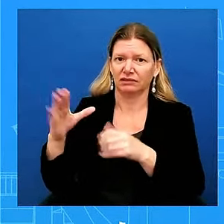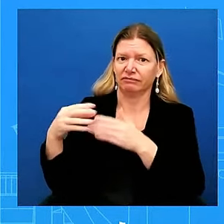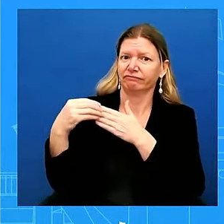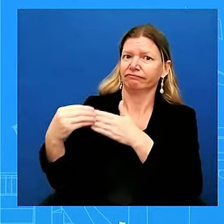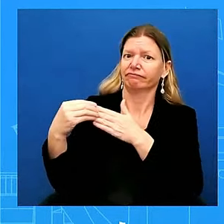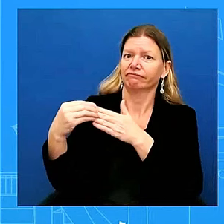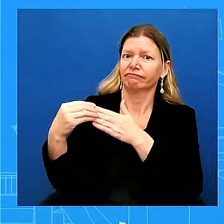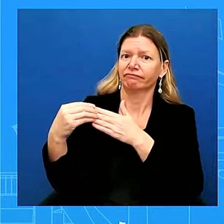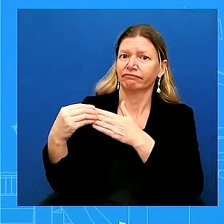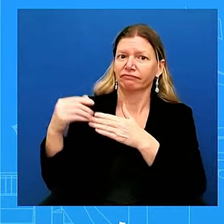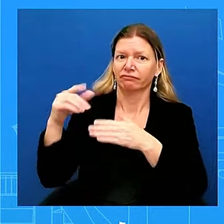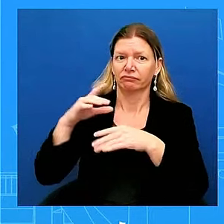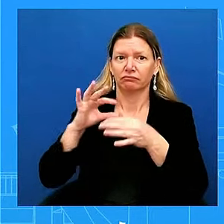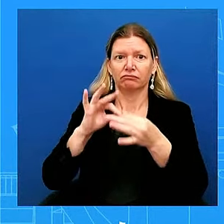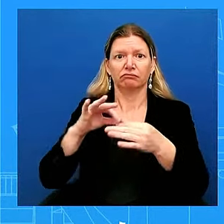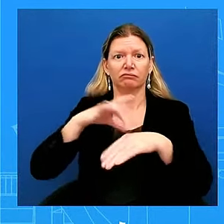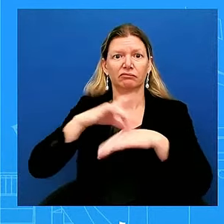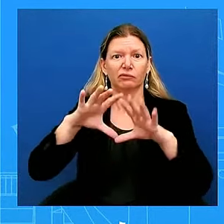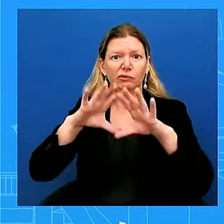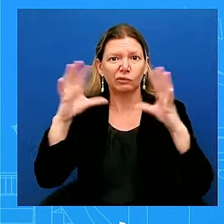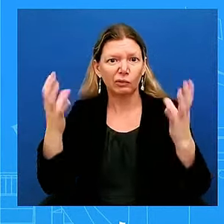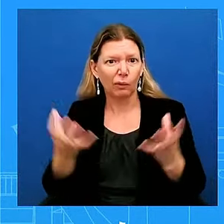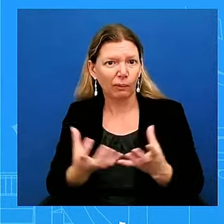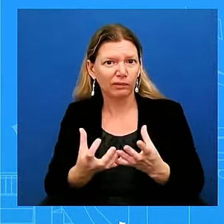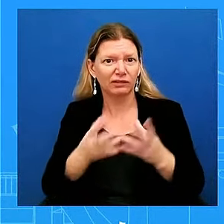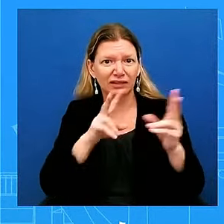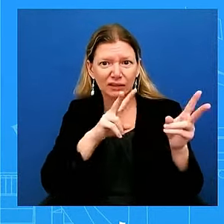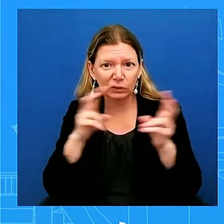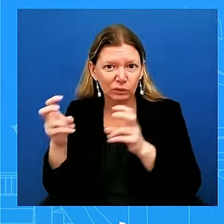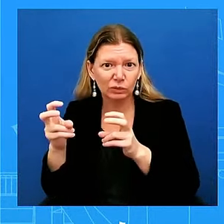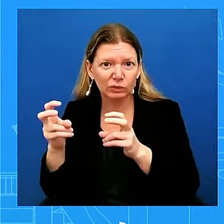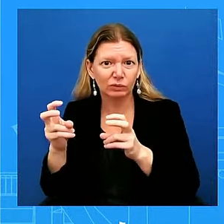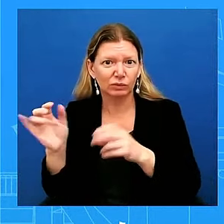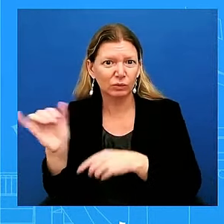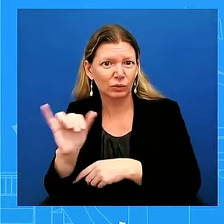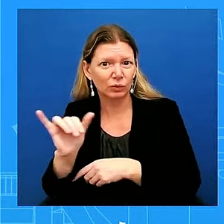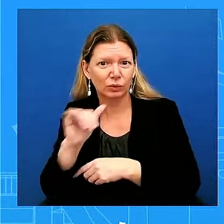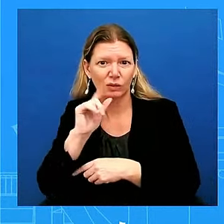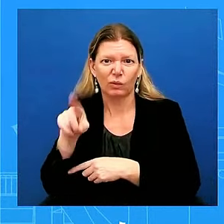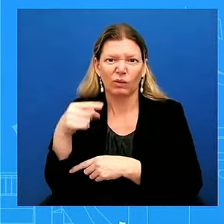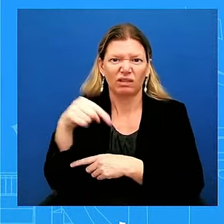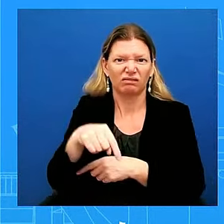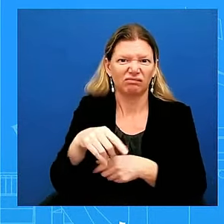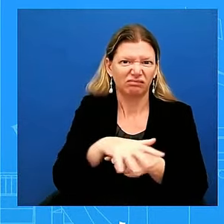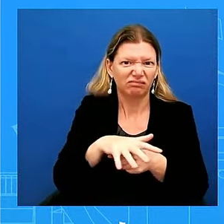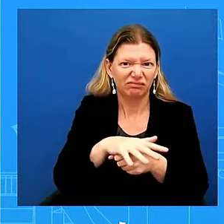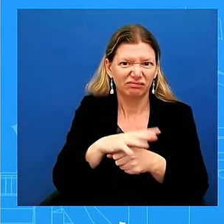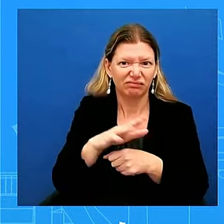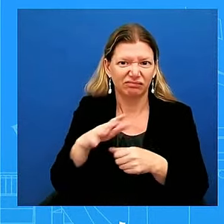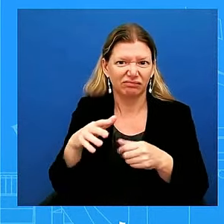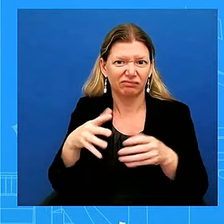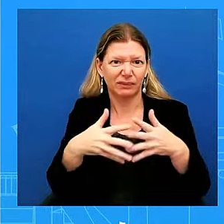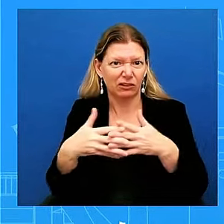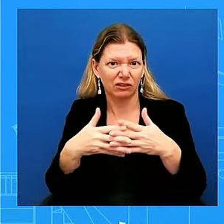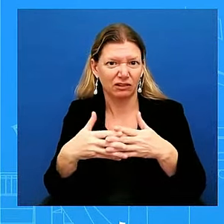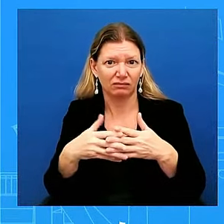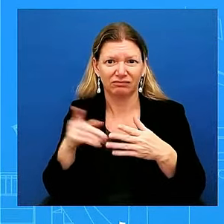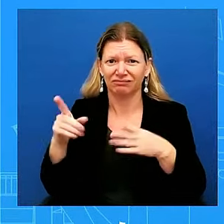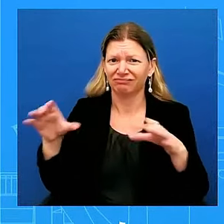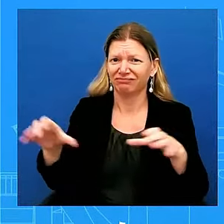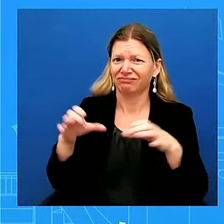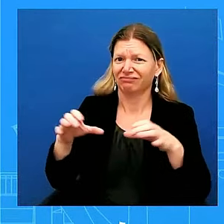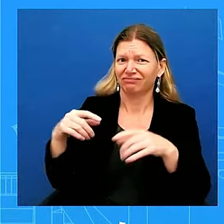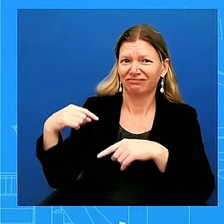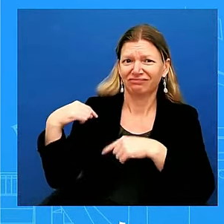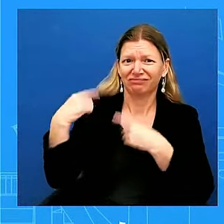And so he has been doing that, not just today, not just the last couple of days, but three and a half years. And I think this should send a message to